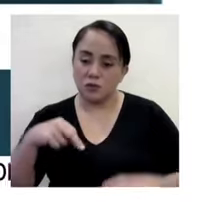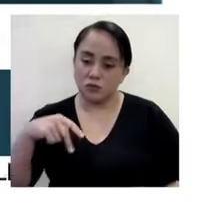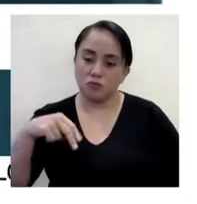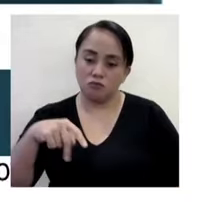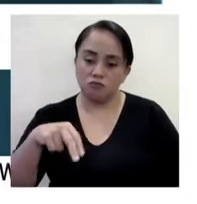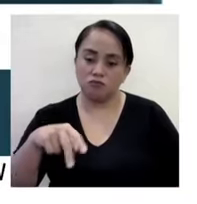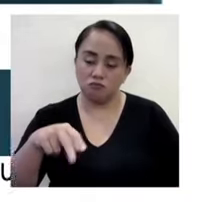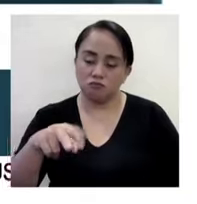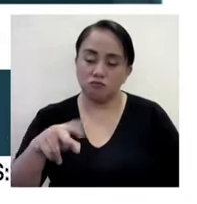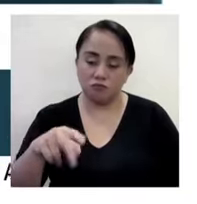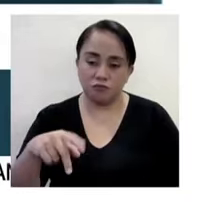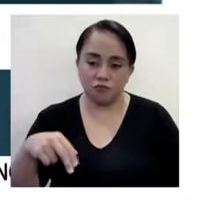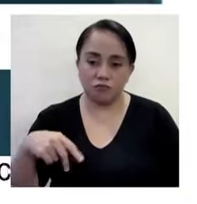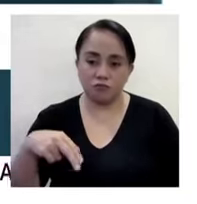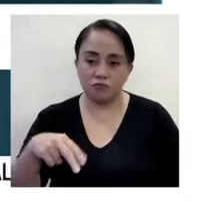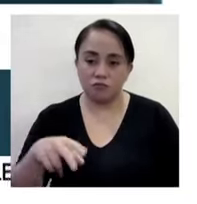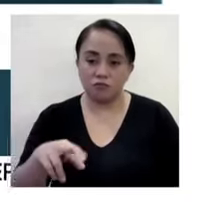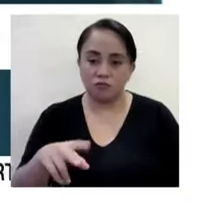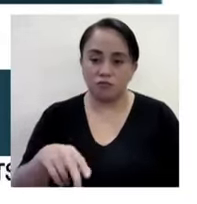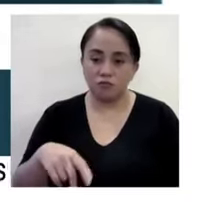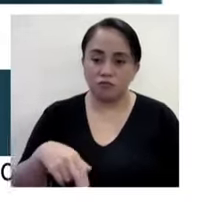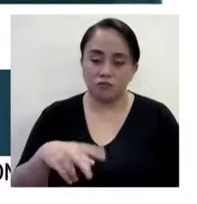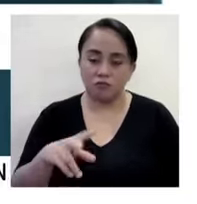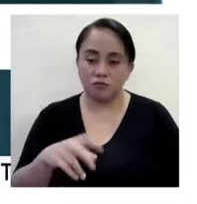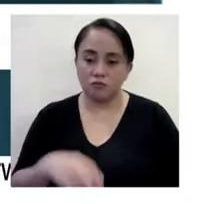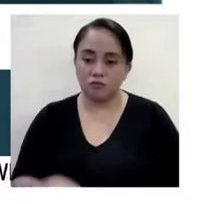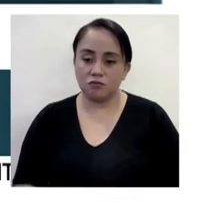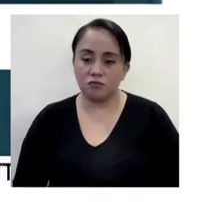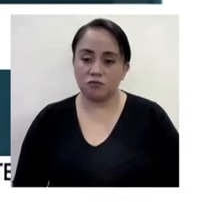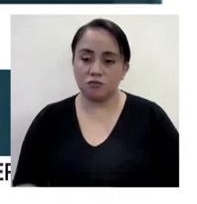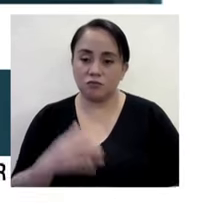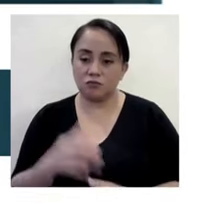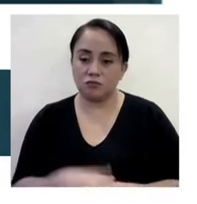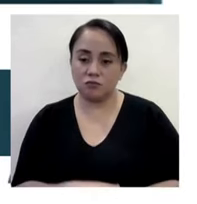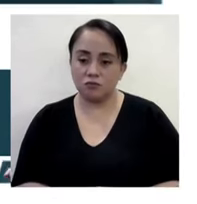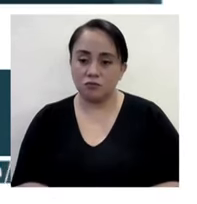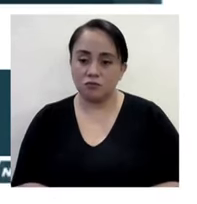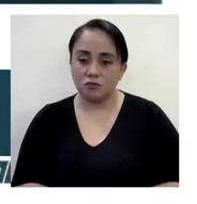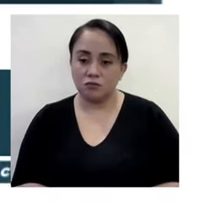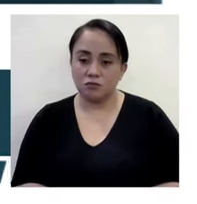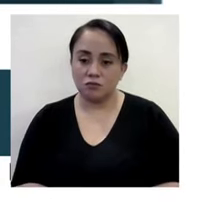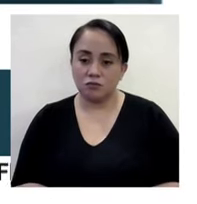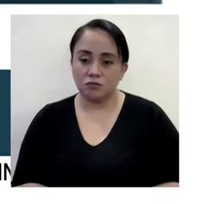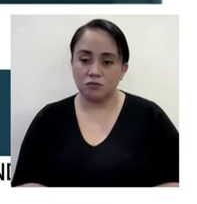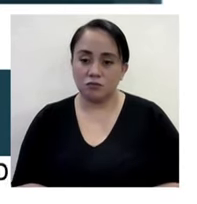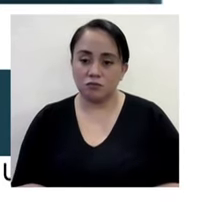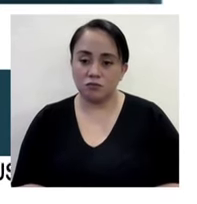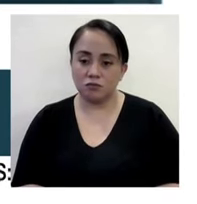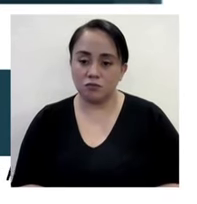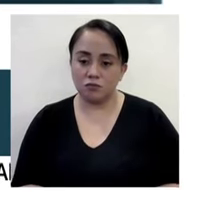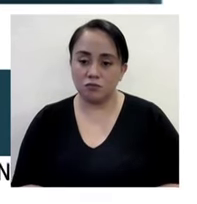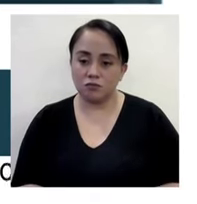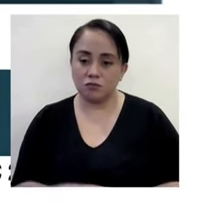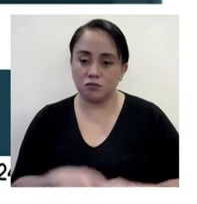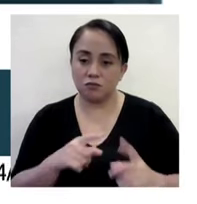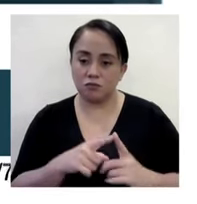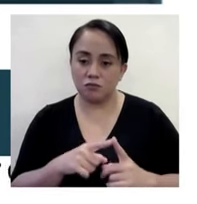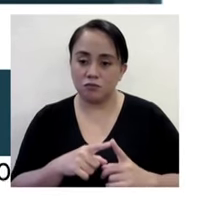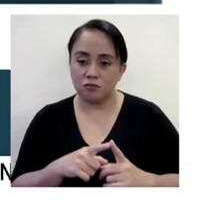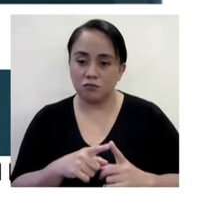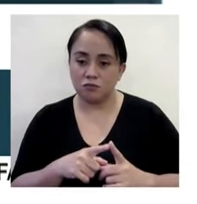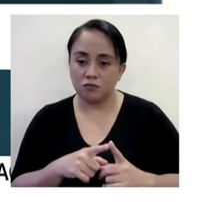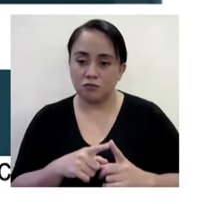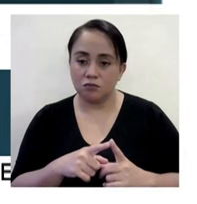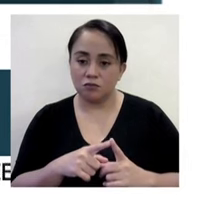Walking. There she is. She's walking. And then she's not bedridden or anything.